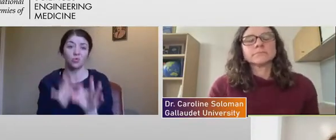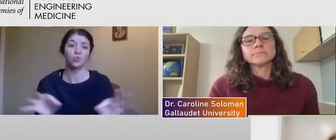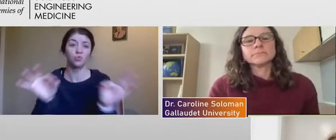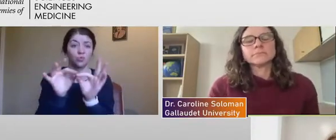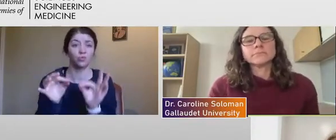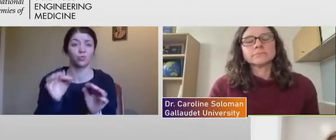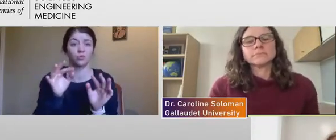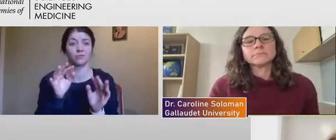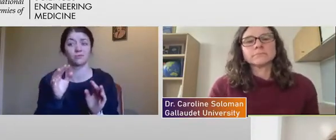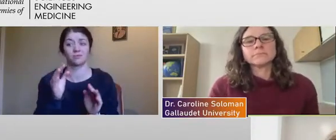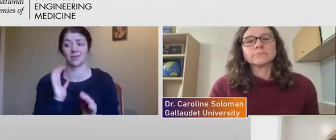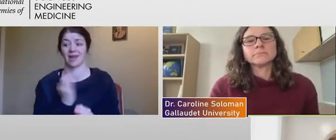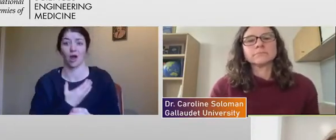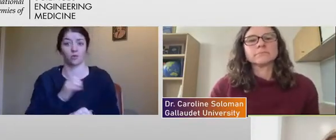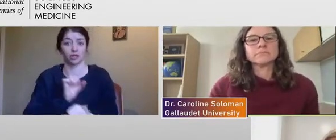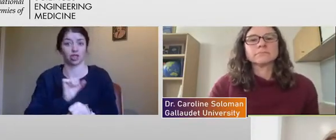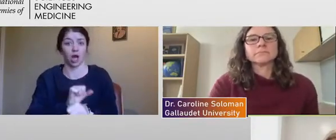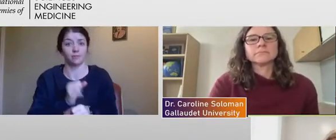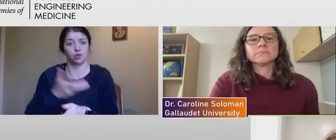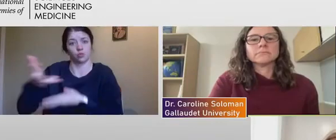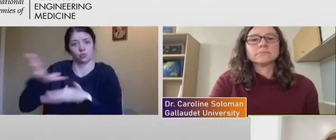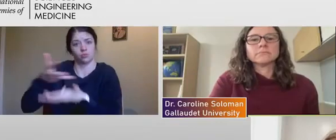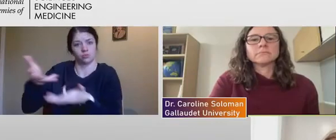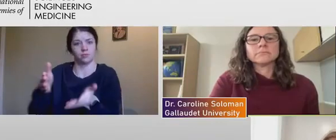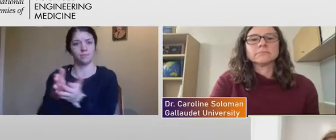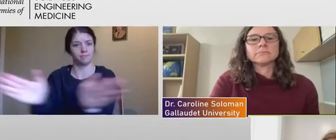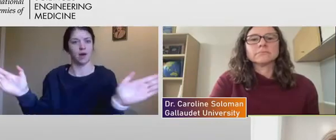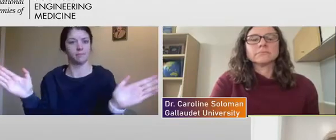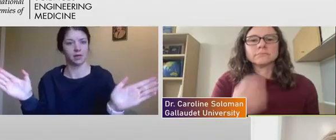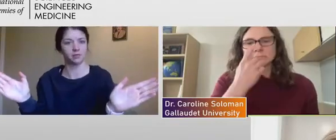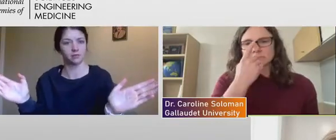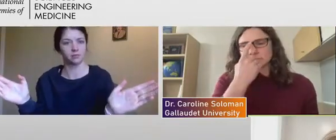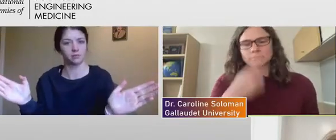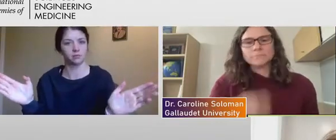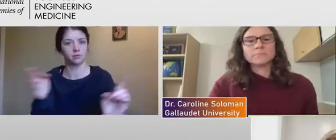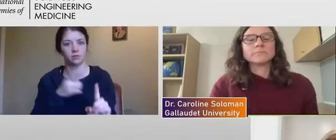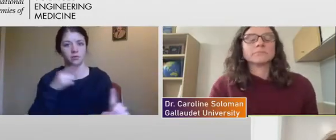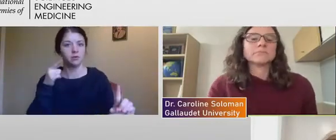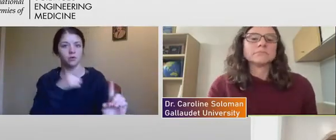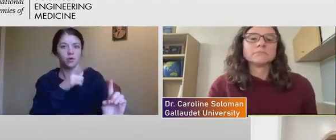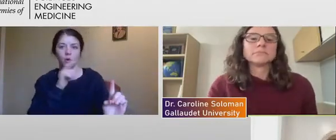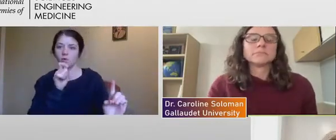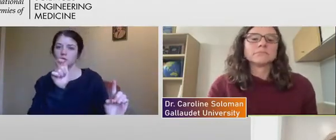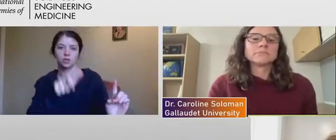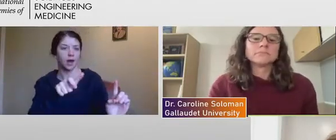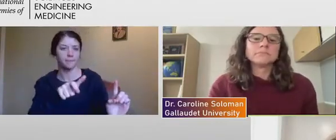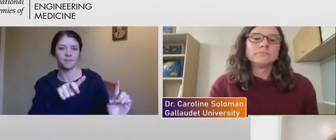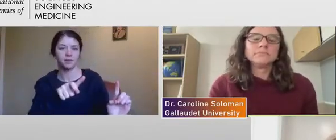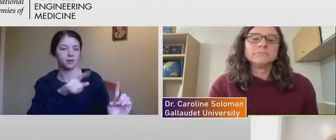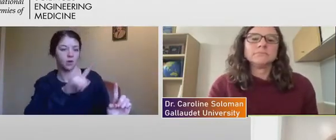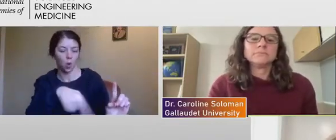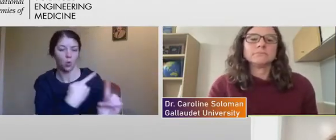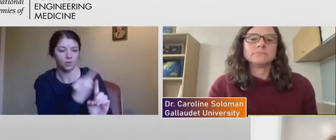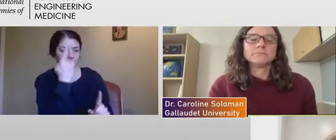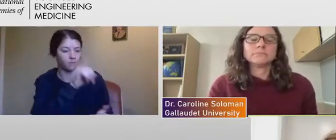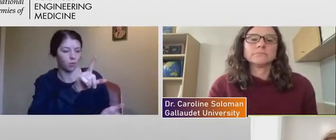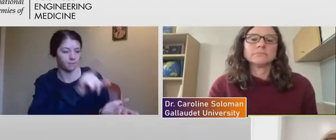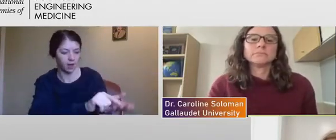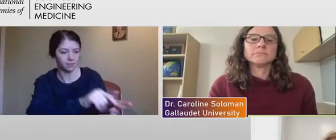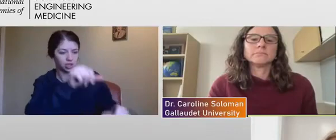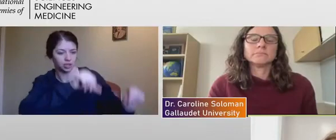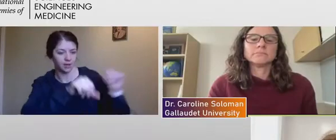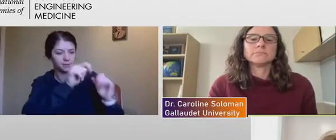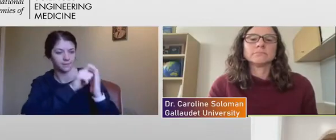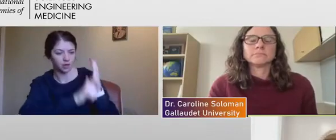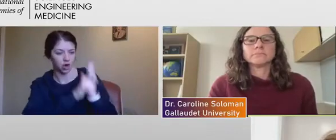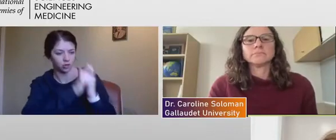researchers to work with the public and, you know, our, our goal shouldn't just be to, um, publish in scientific articles